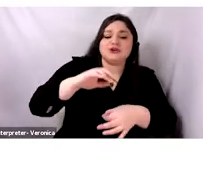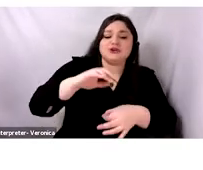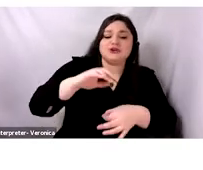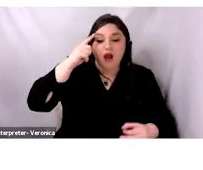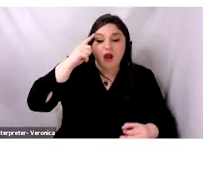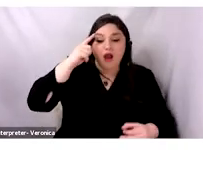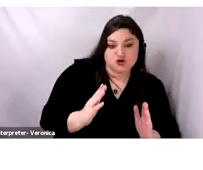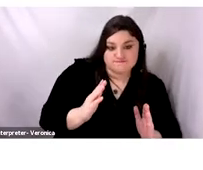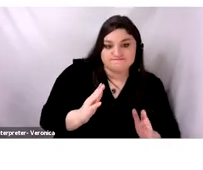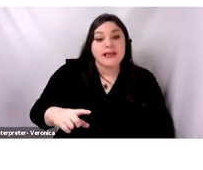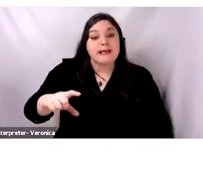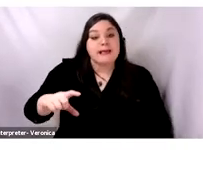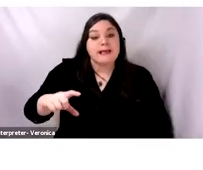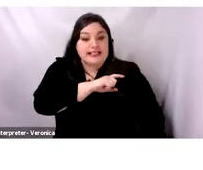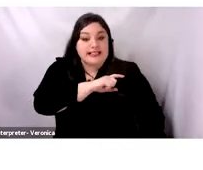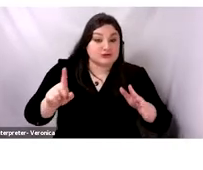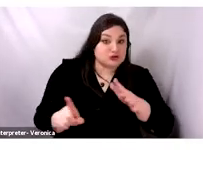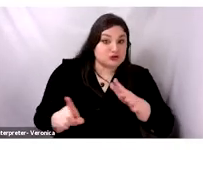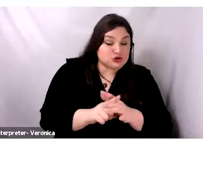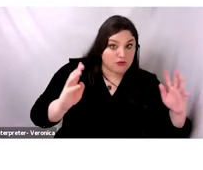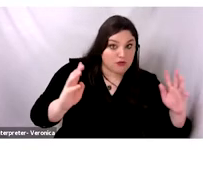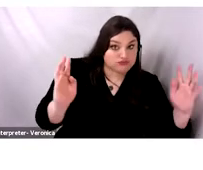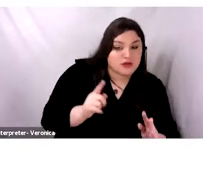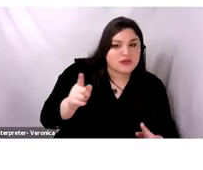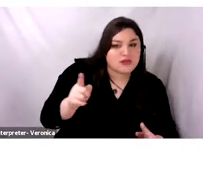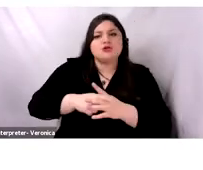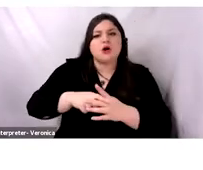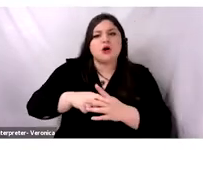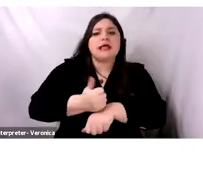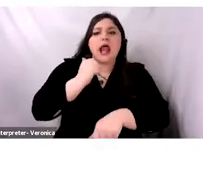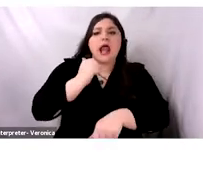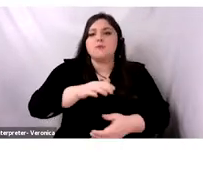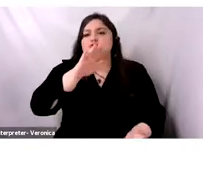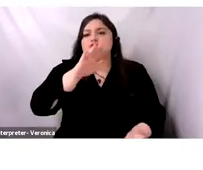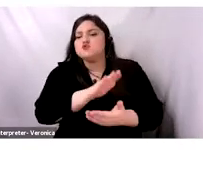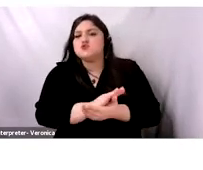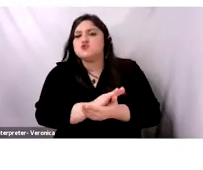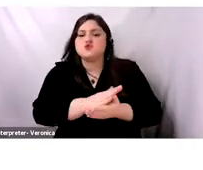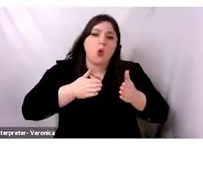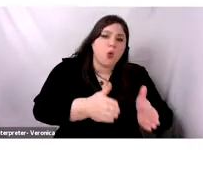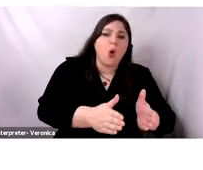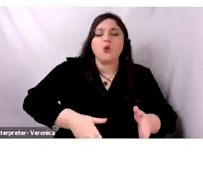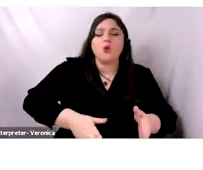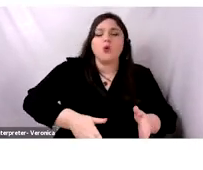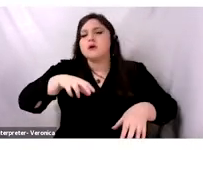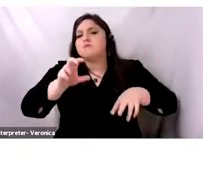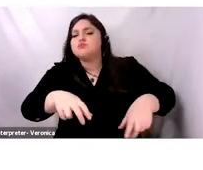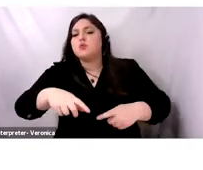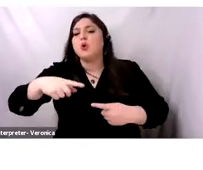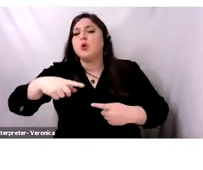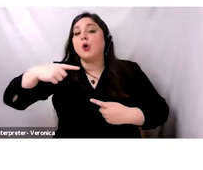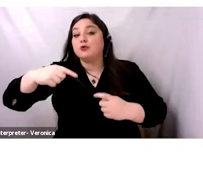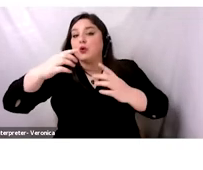a rapidly growing infrastructure of roads, school, waterworks, thriving tourism, French political